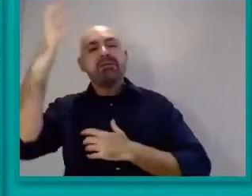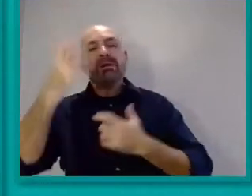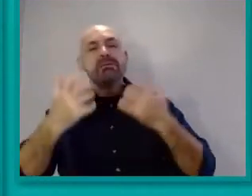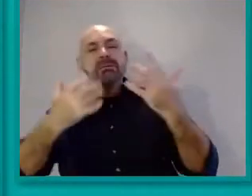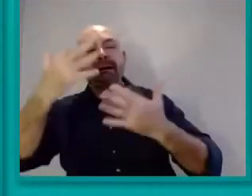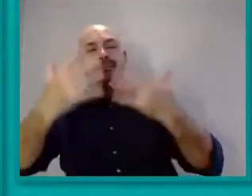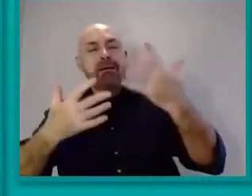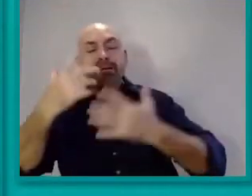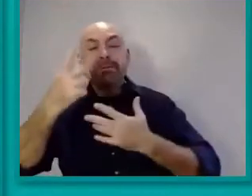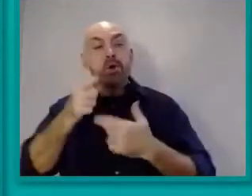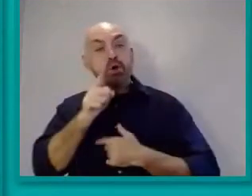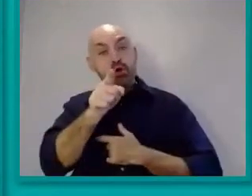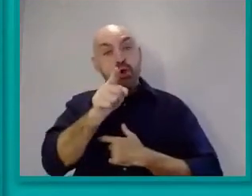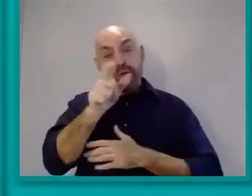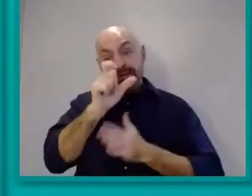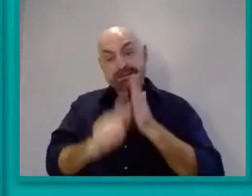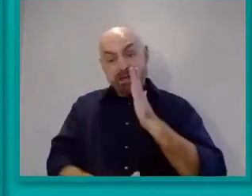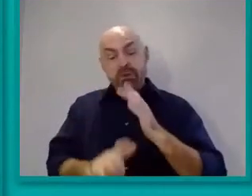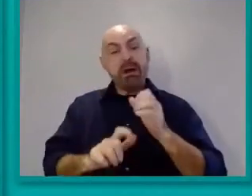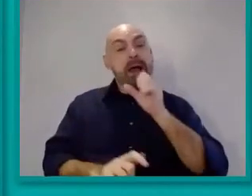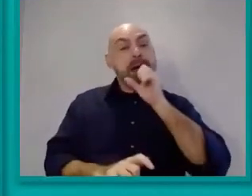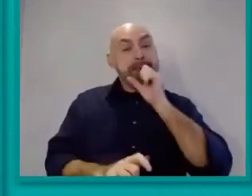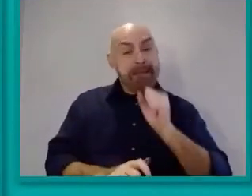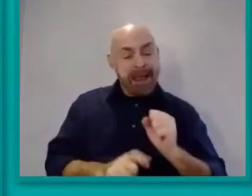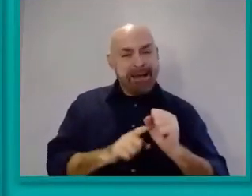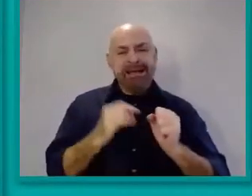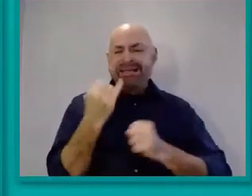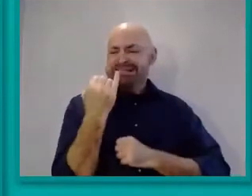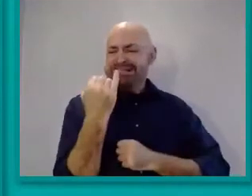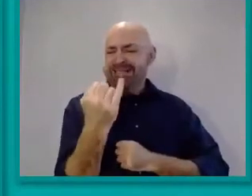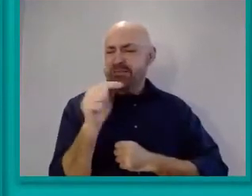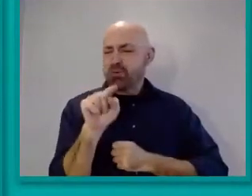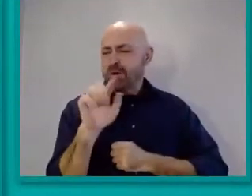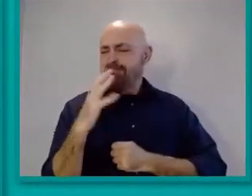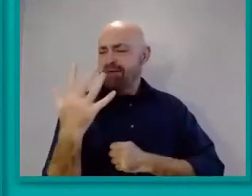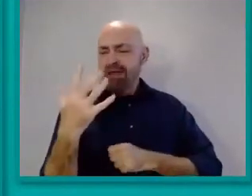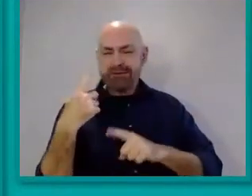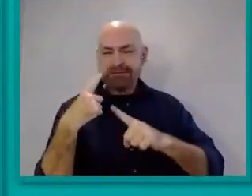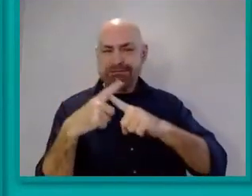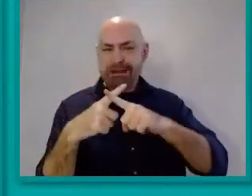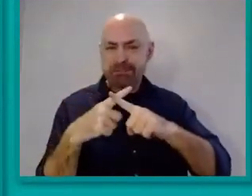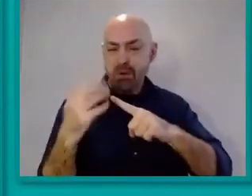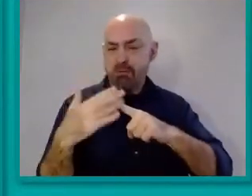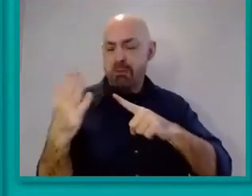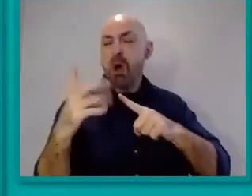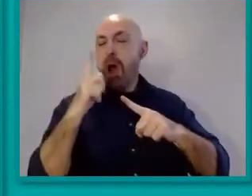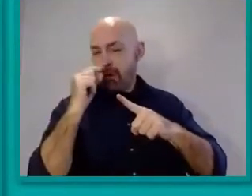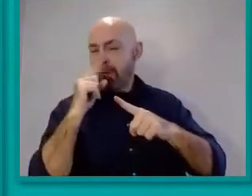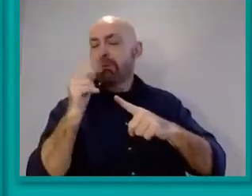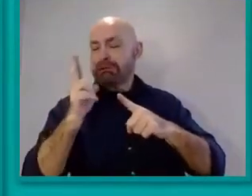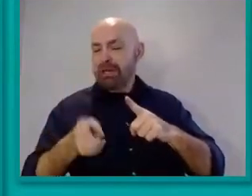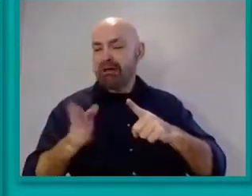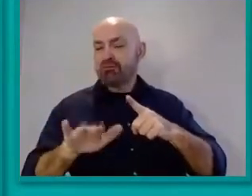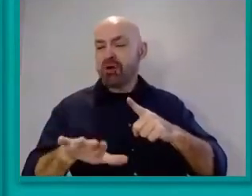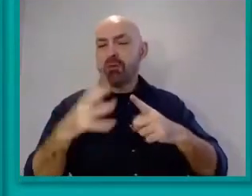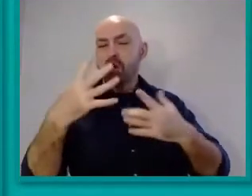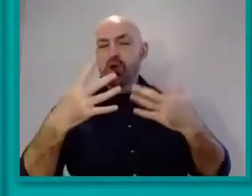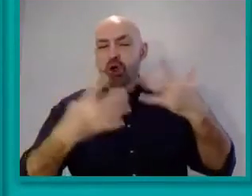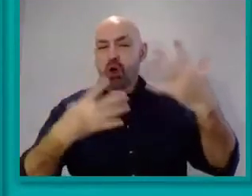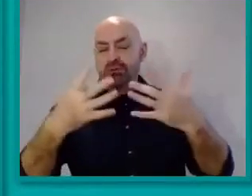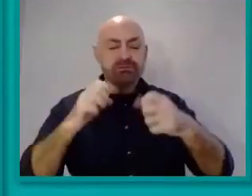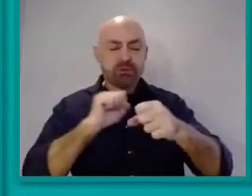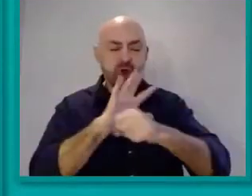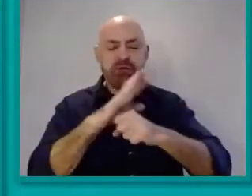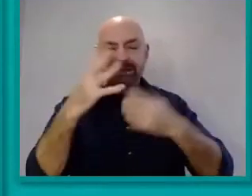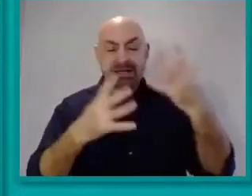disabled and male, you are 6.5 times more likely to die from COVID-19 than a man who is